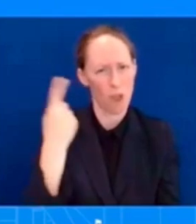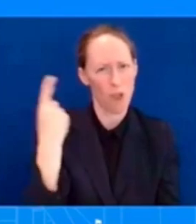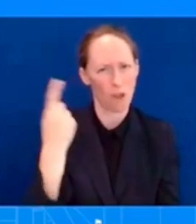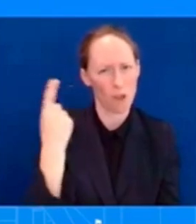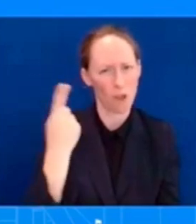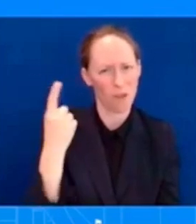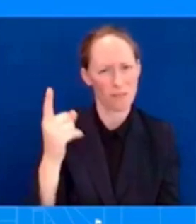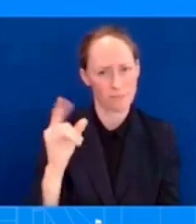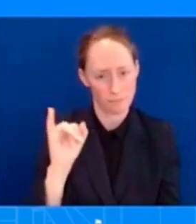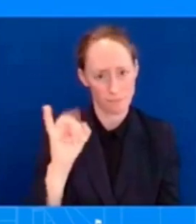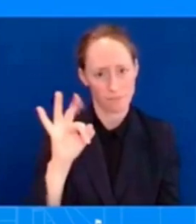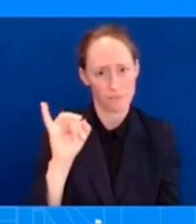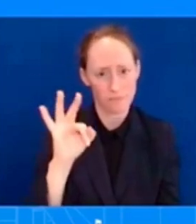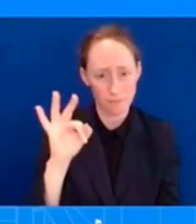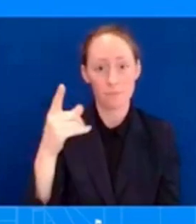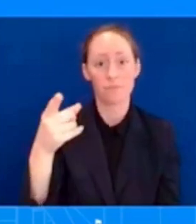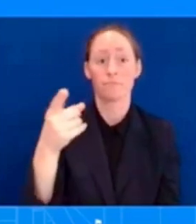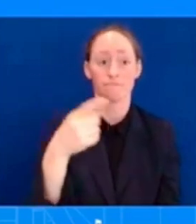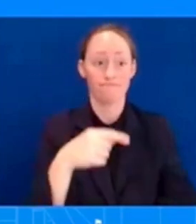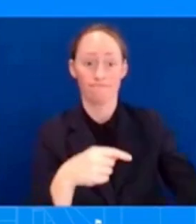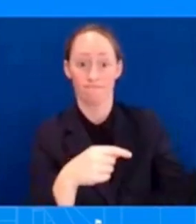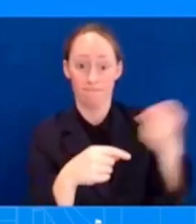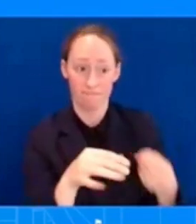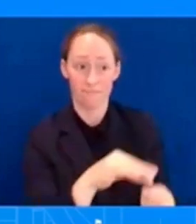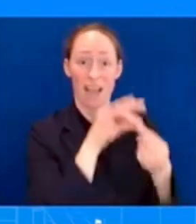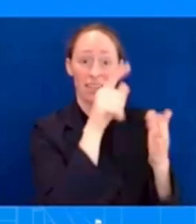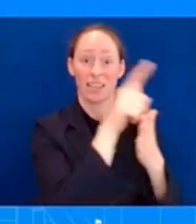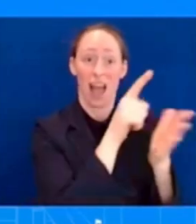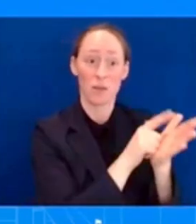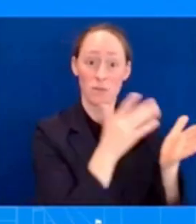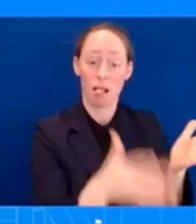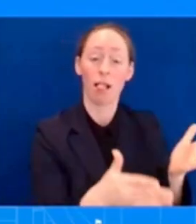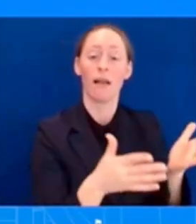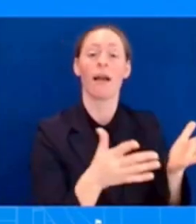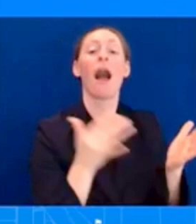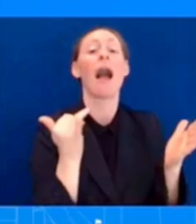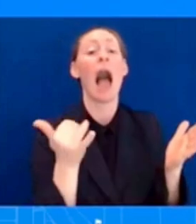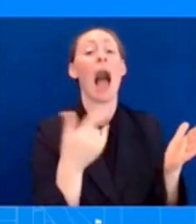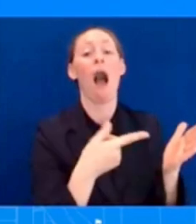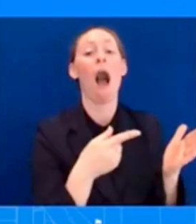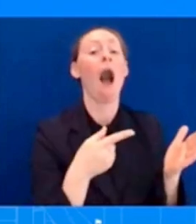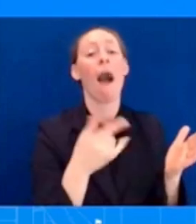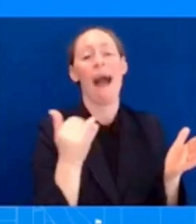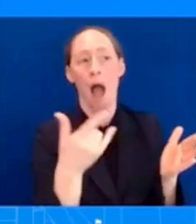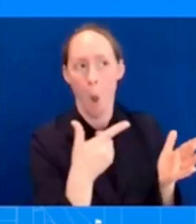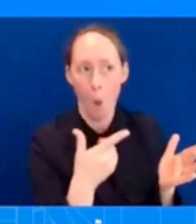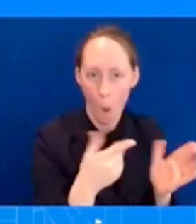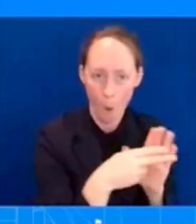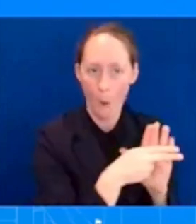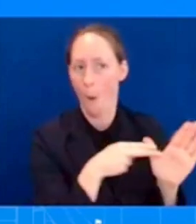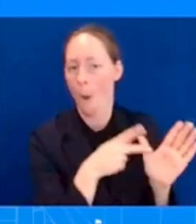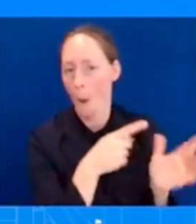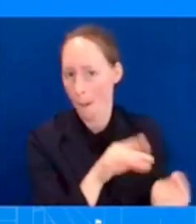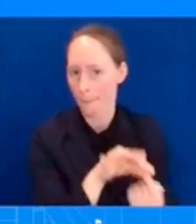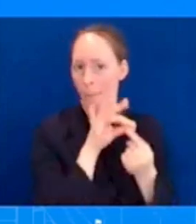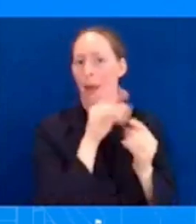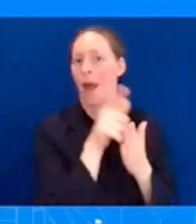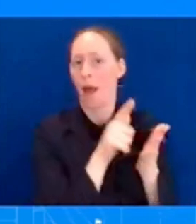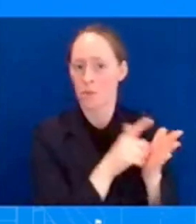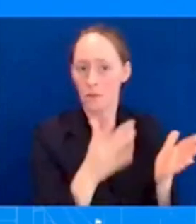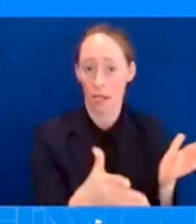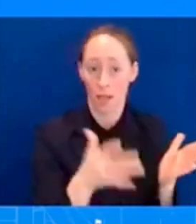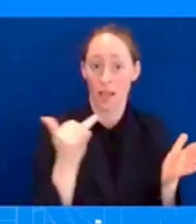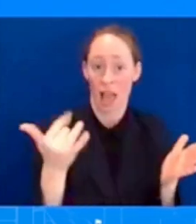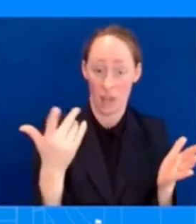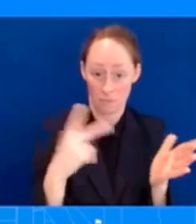transitioning Weiss to special counsel bolsters the independence of that investigation. That is something I'm just not going to